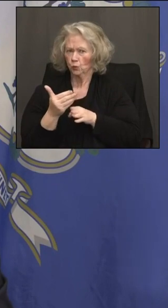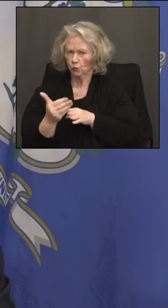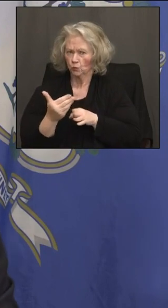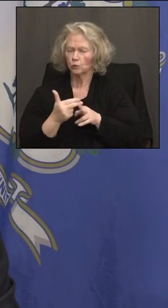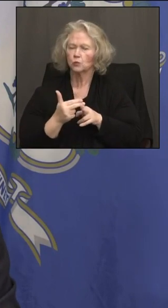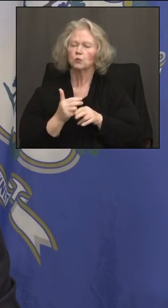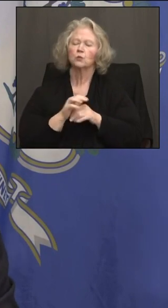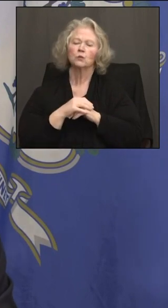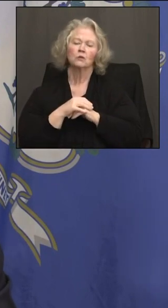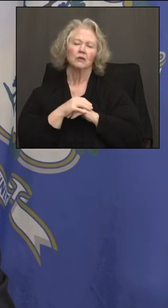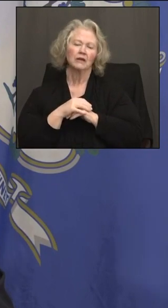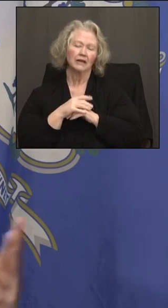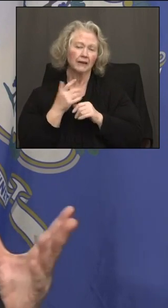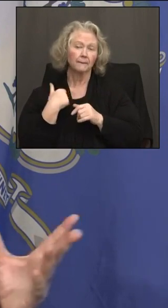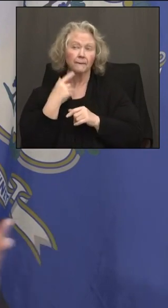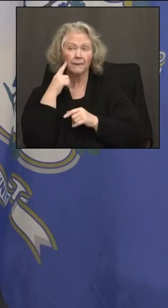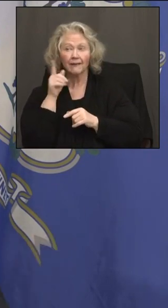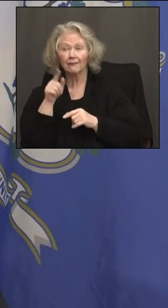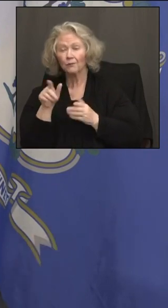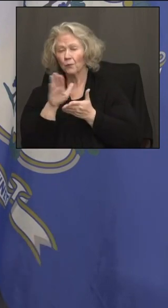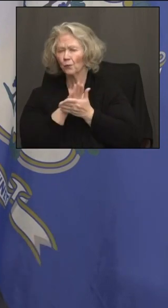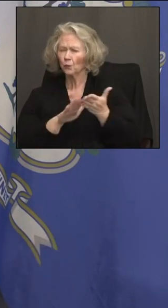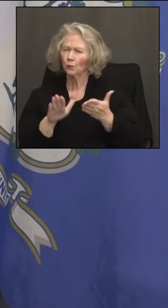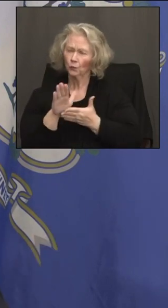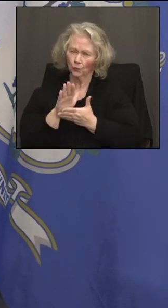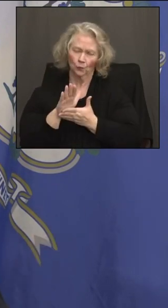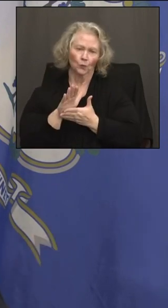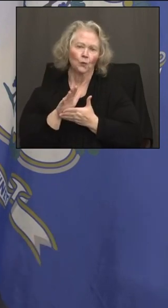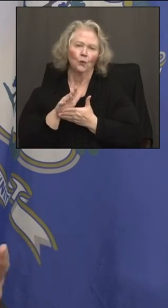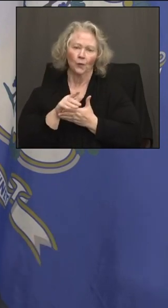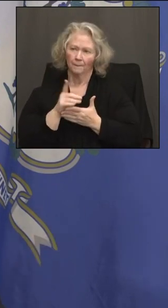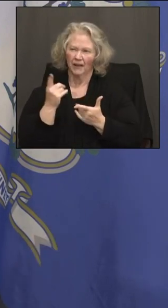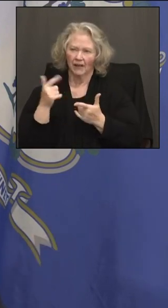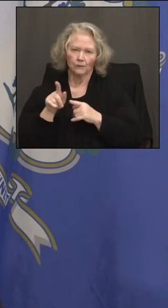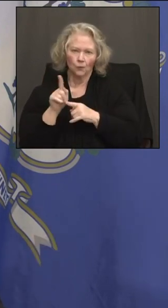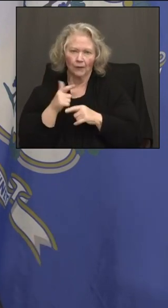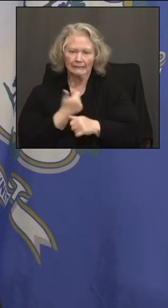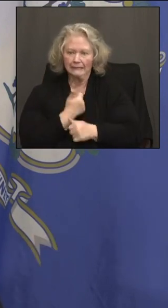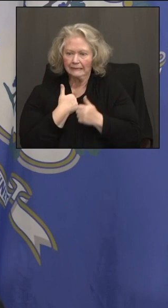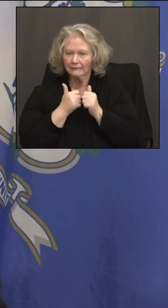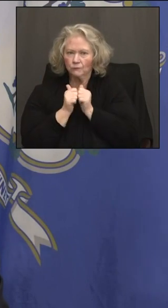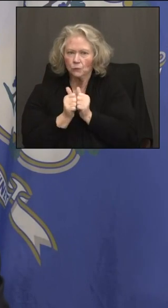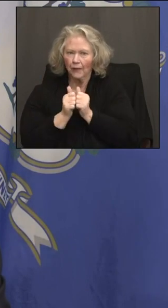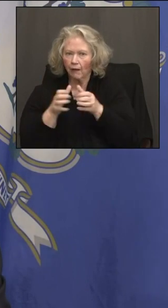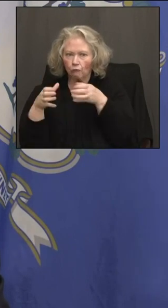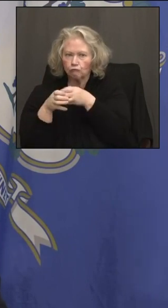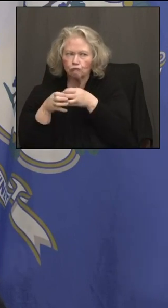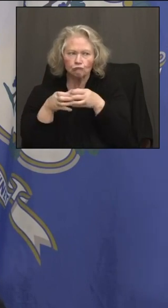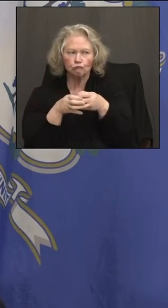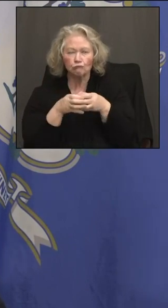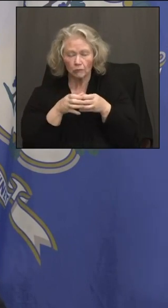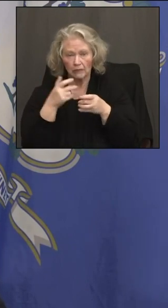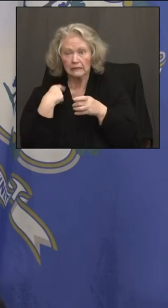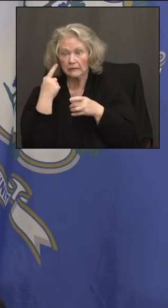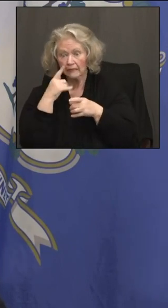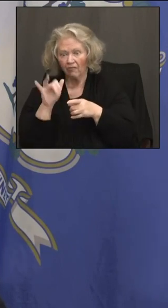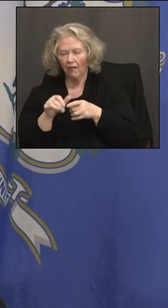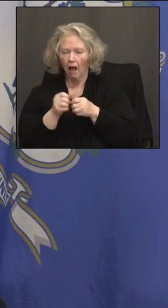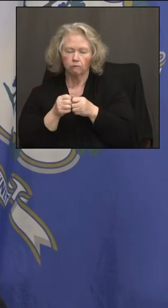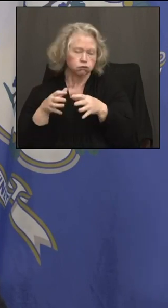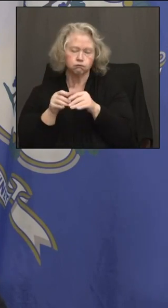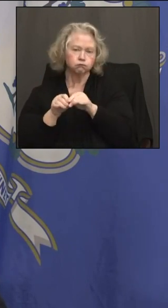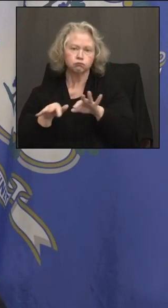We're thinking a lot about universities because universities are congregate settings, residence halls. We've seen flare-ups at universities